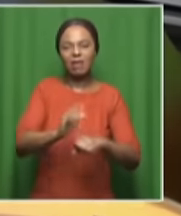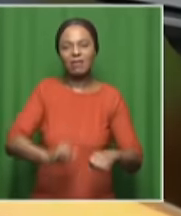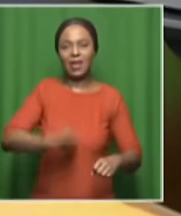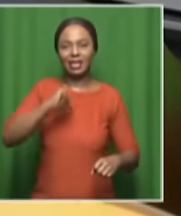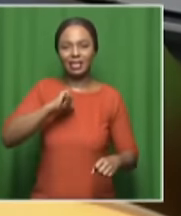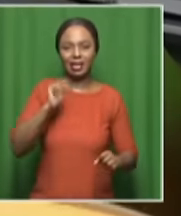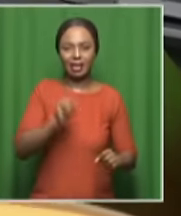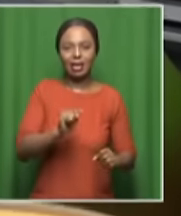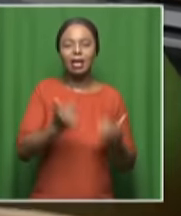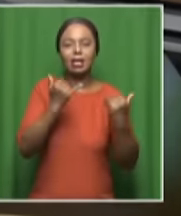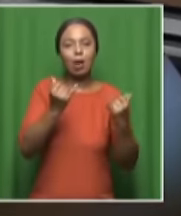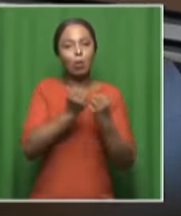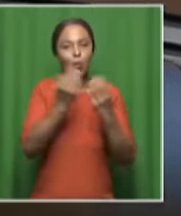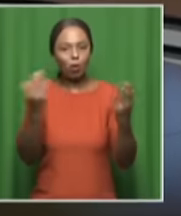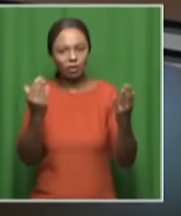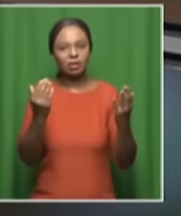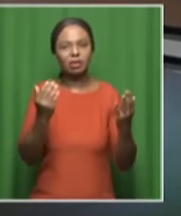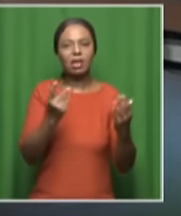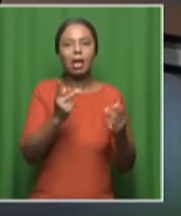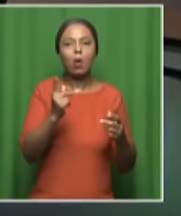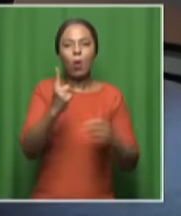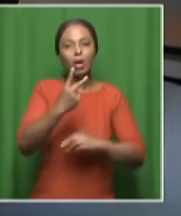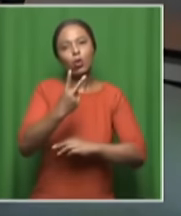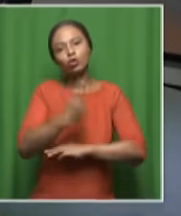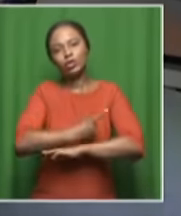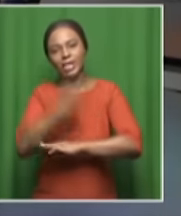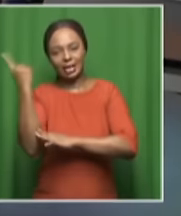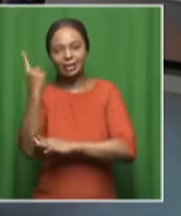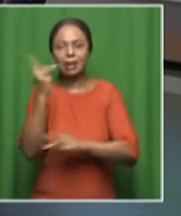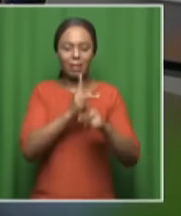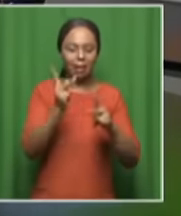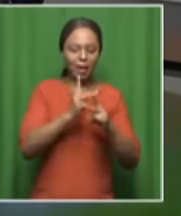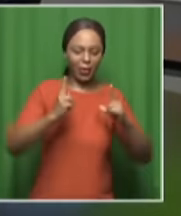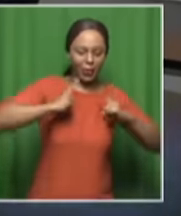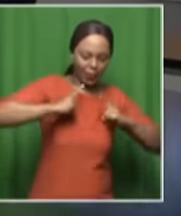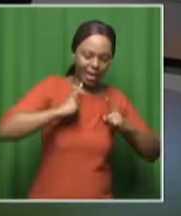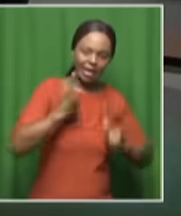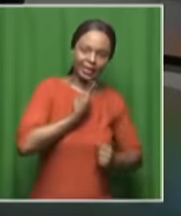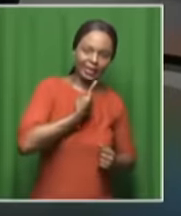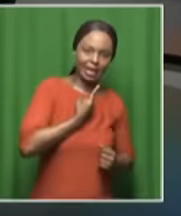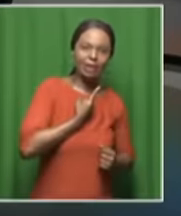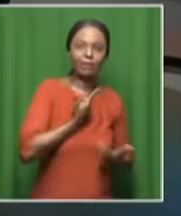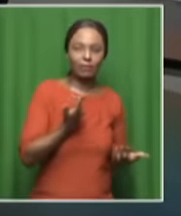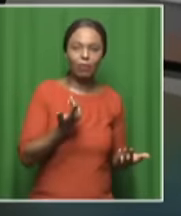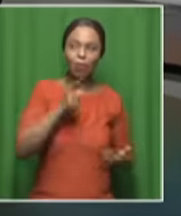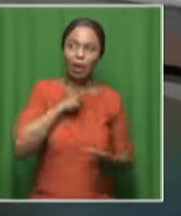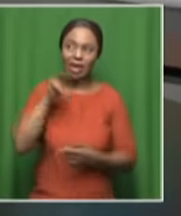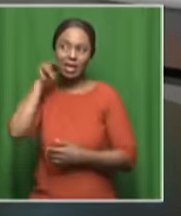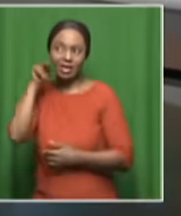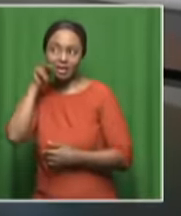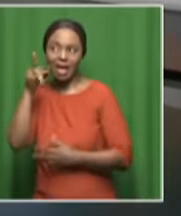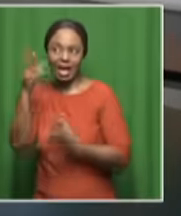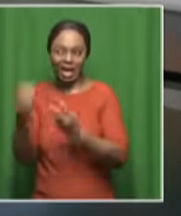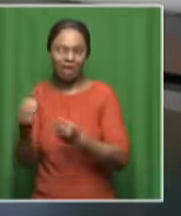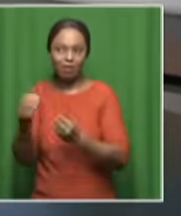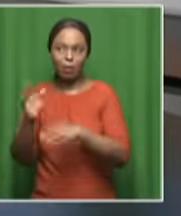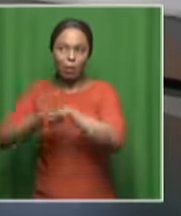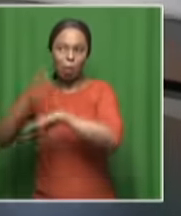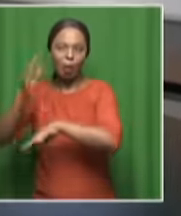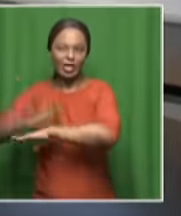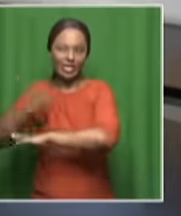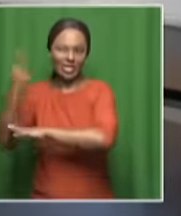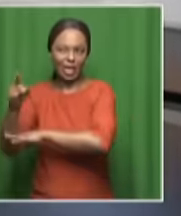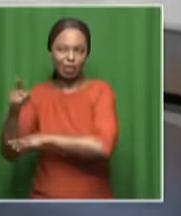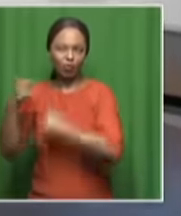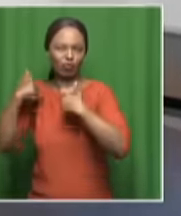less day to prepare themselves. And it's the same coming into the semi-final clash because Nigeria had an extra day. Do you see that having an